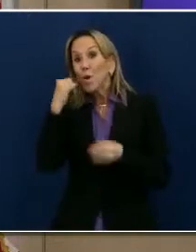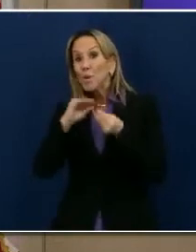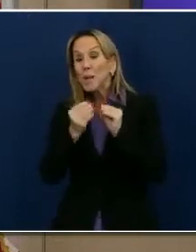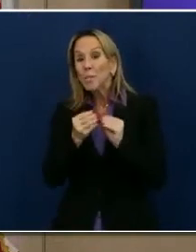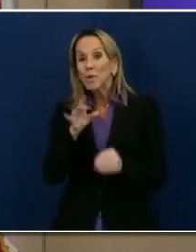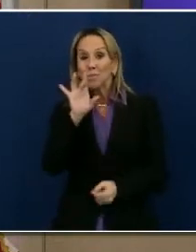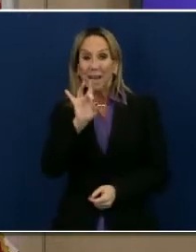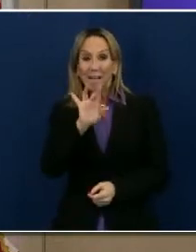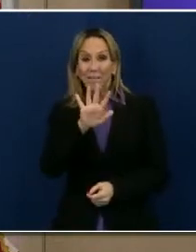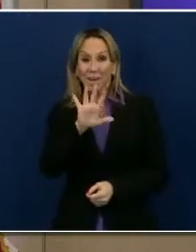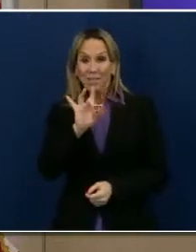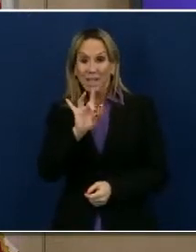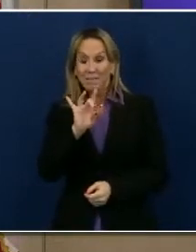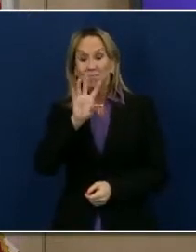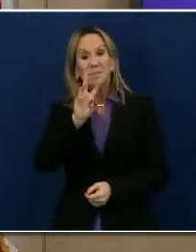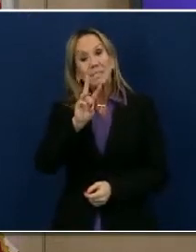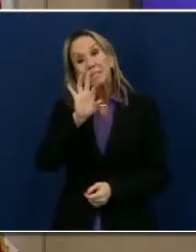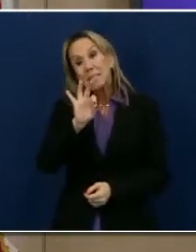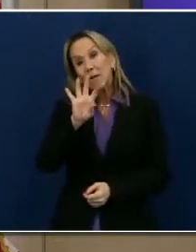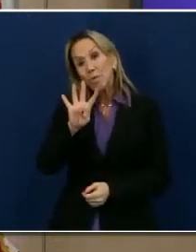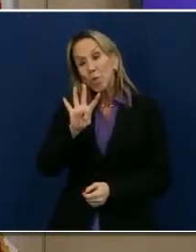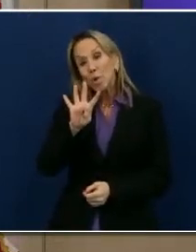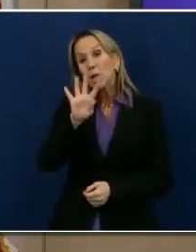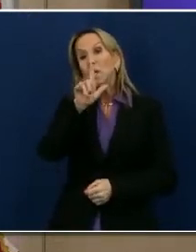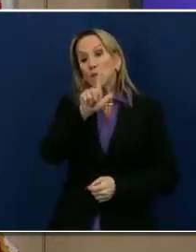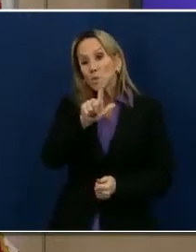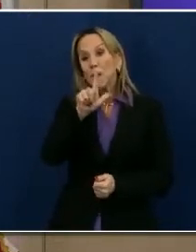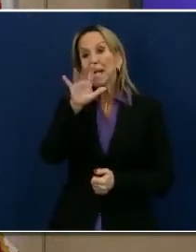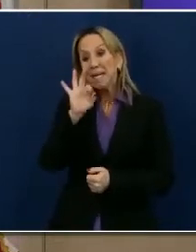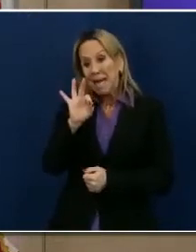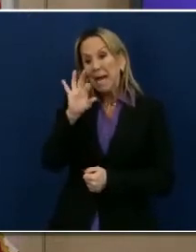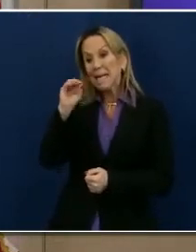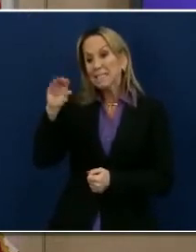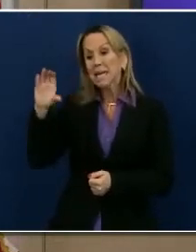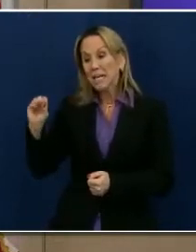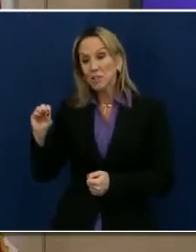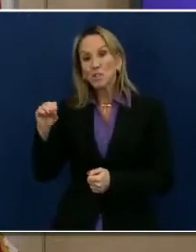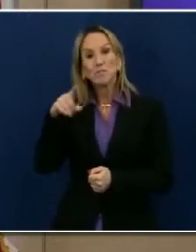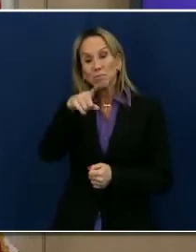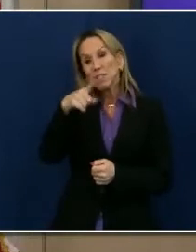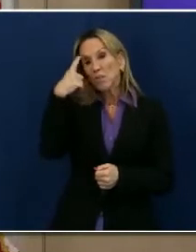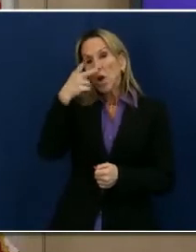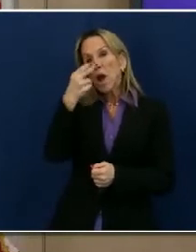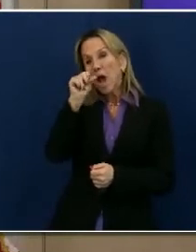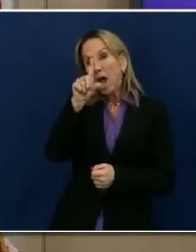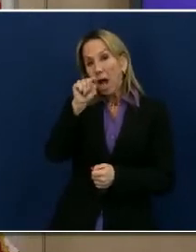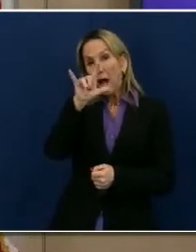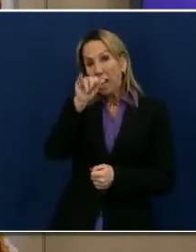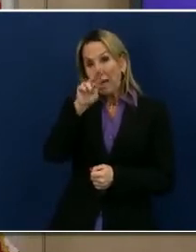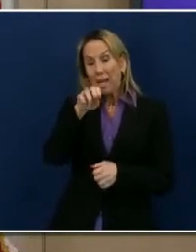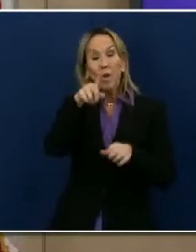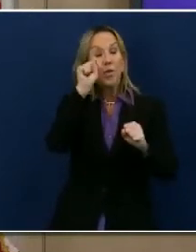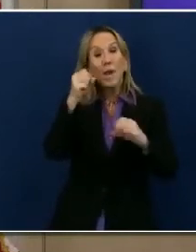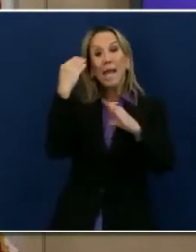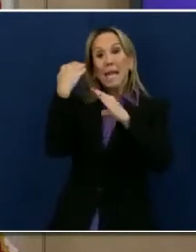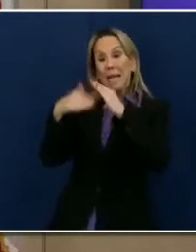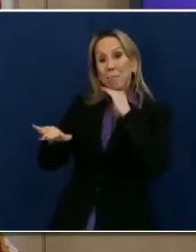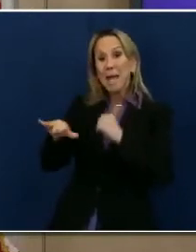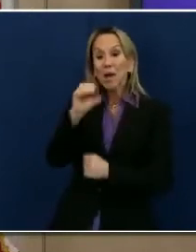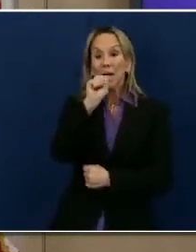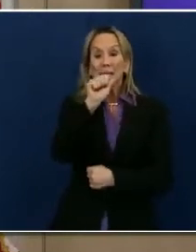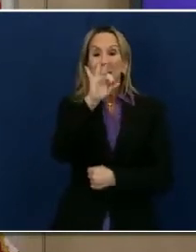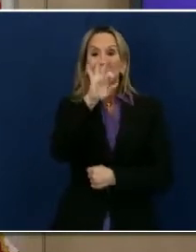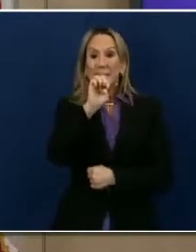858-694-2900. Individuals can also email safe reopeningcomplianceteam